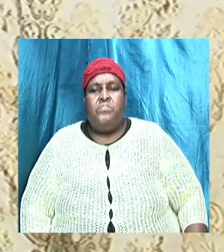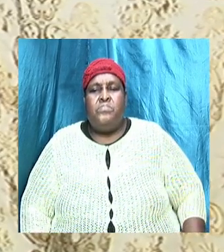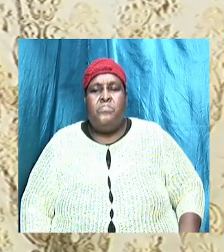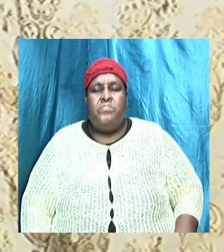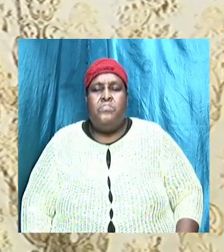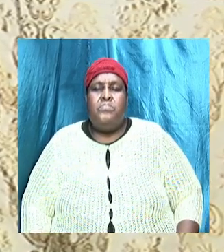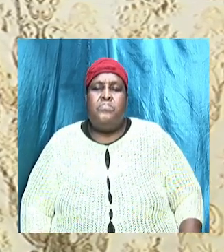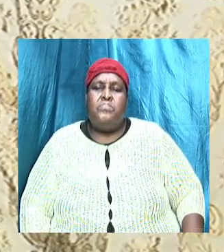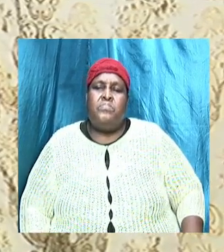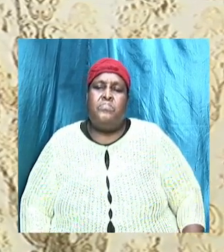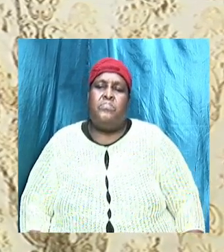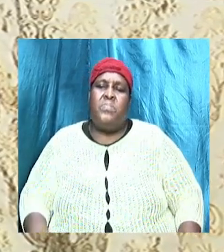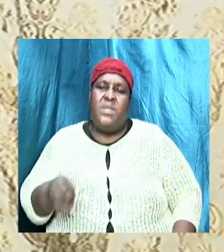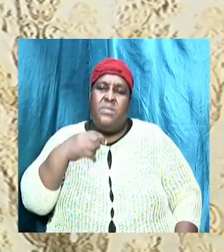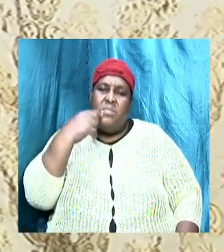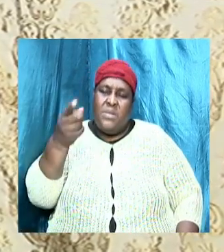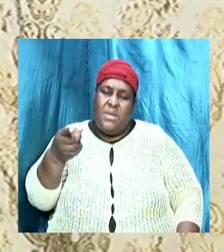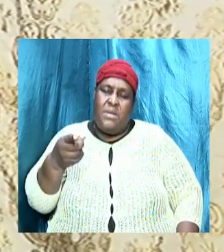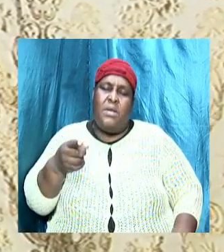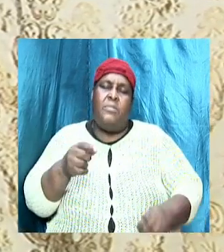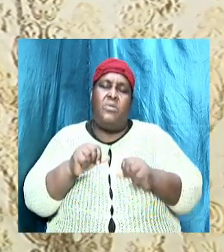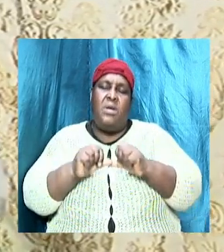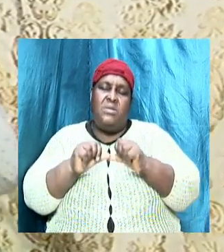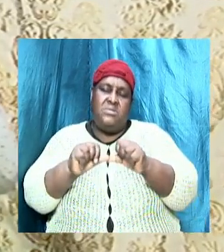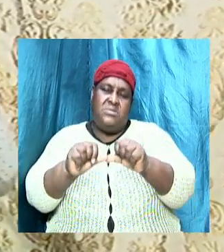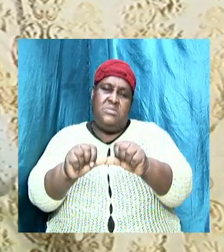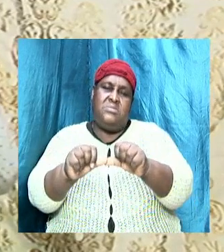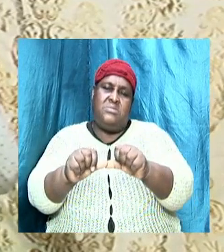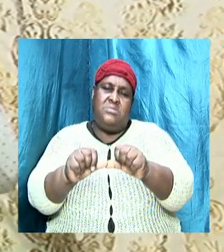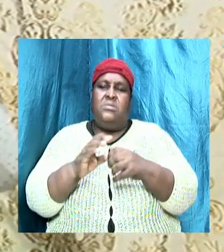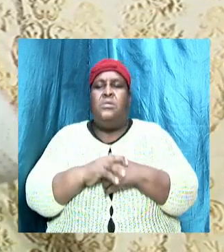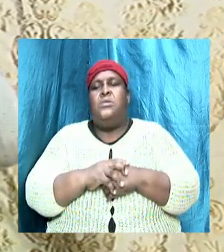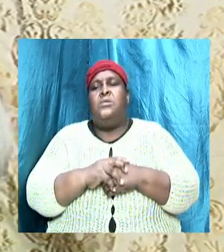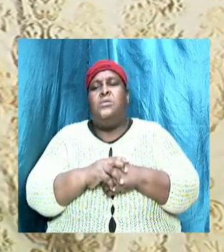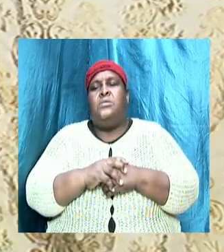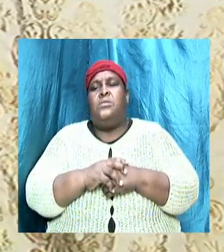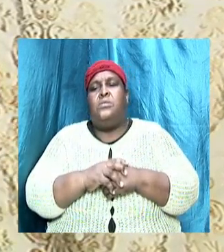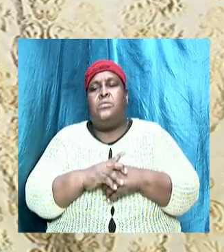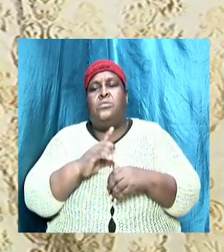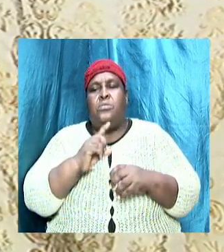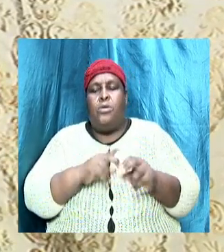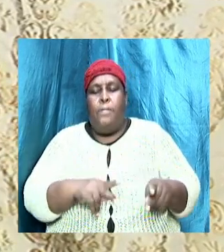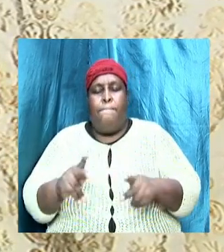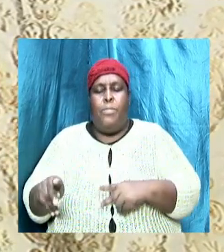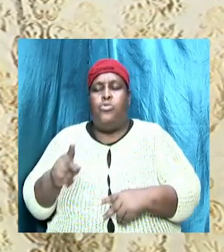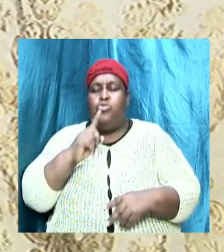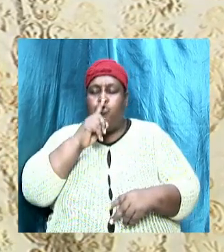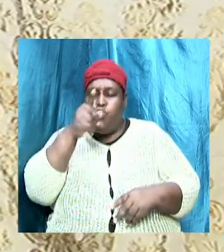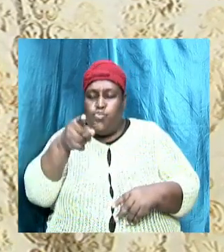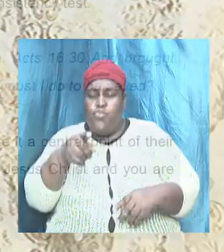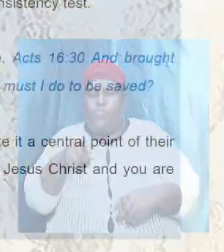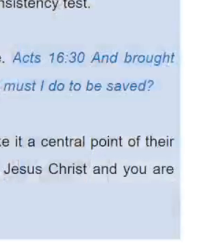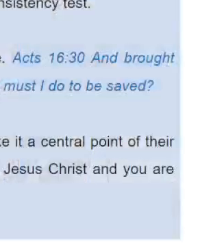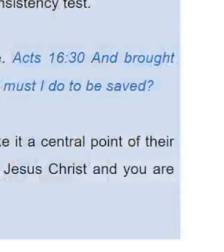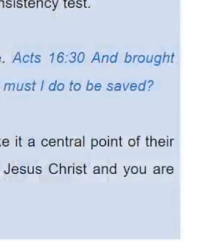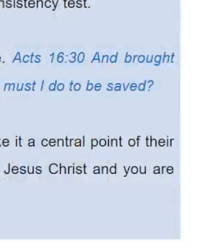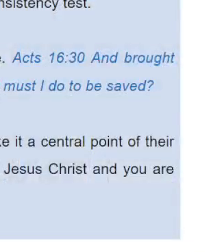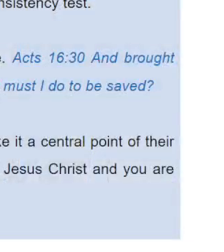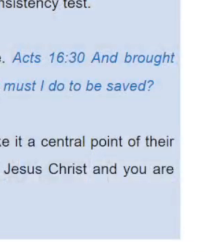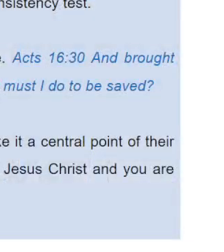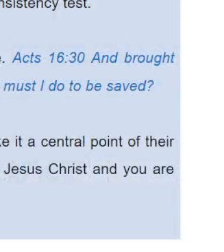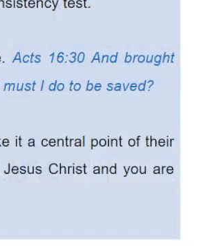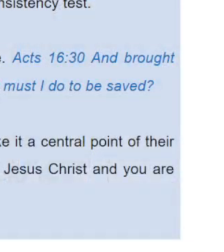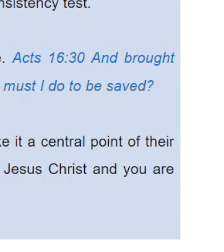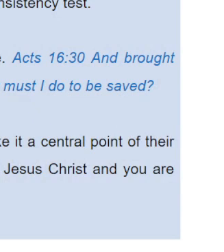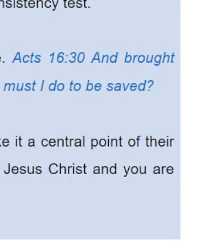Bible. Then when we talk about consistency. So when you put the true doctrine through the test and you look at